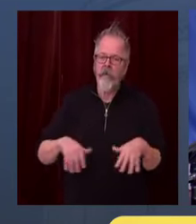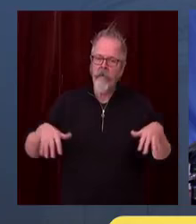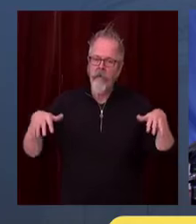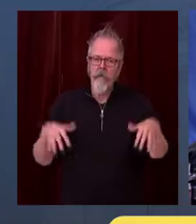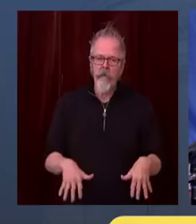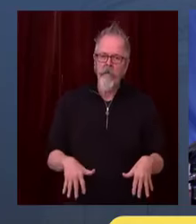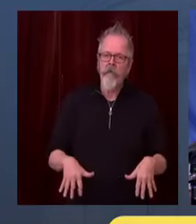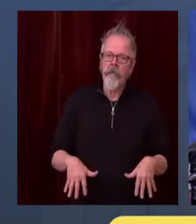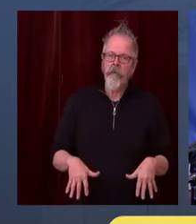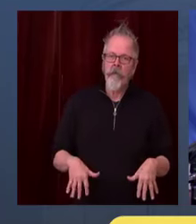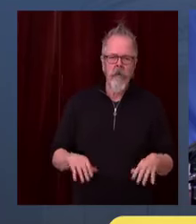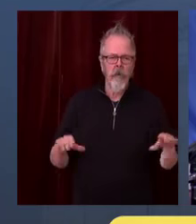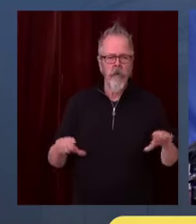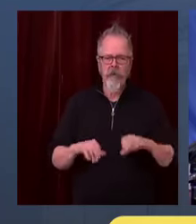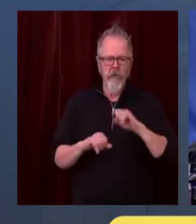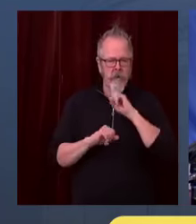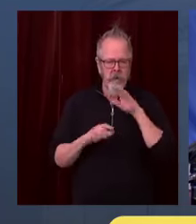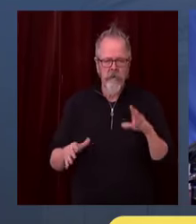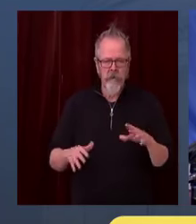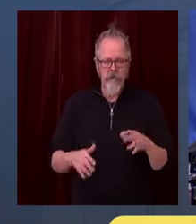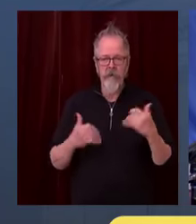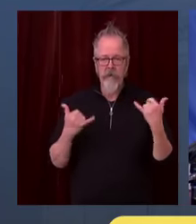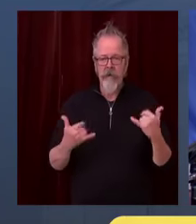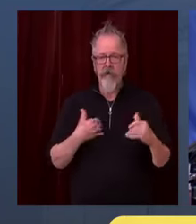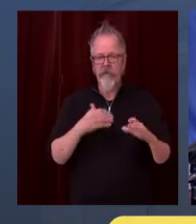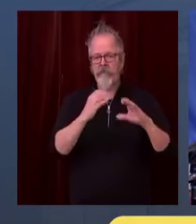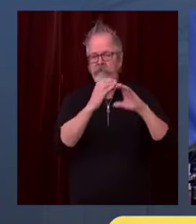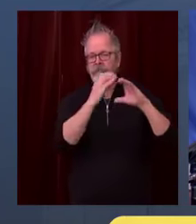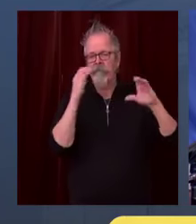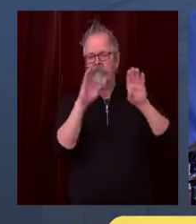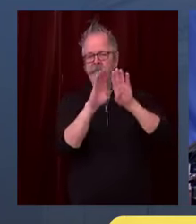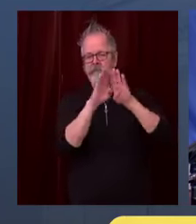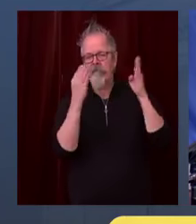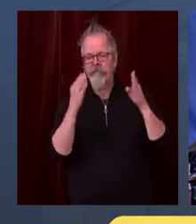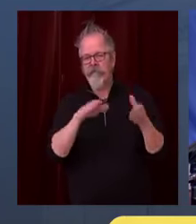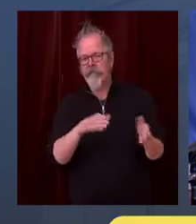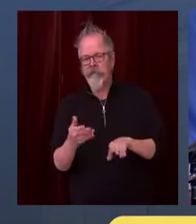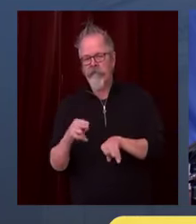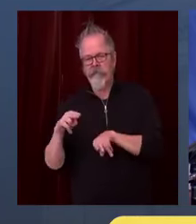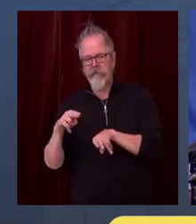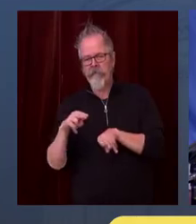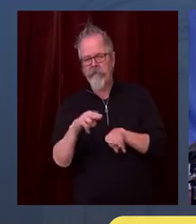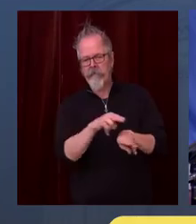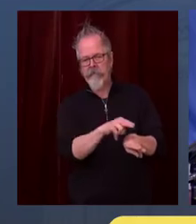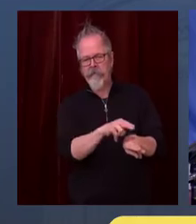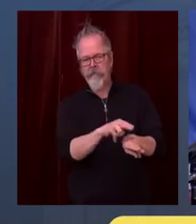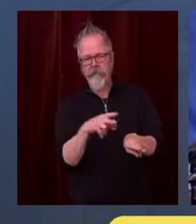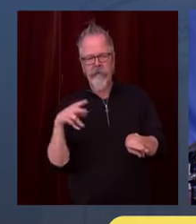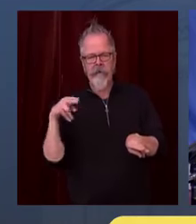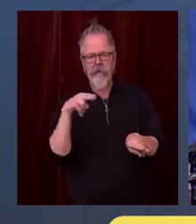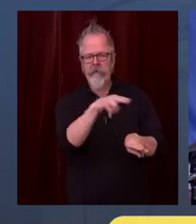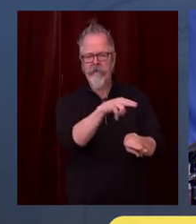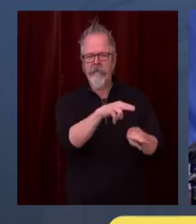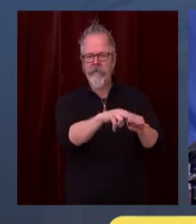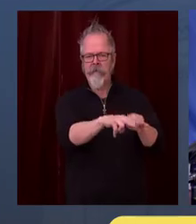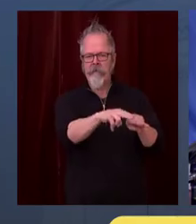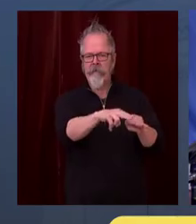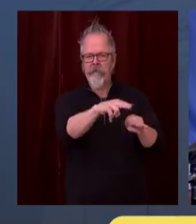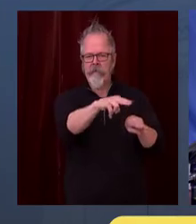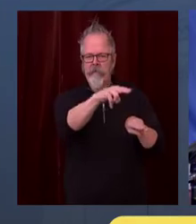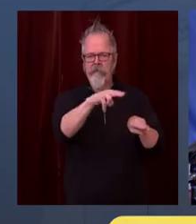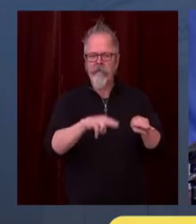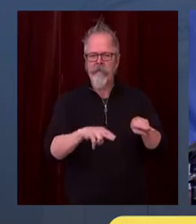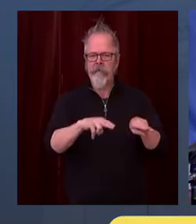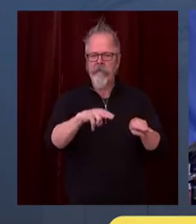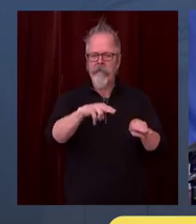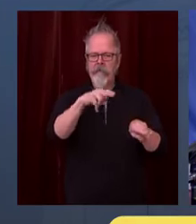because there's no room in the hospital, because they didn't take early action this way. So we've decided to take early action. And it is a difficult